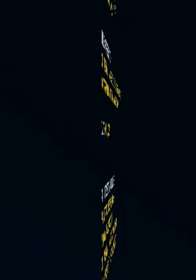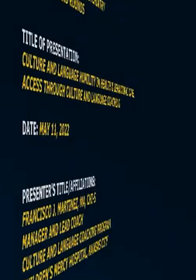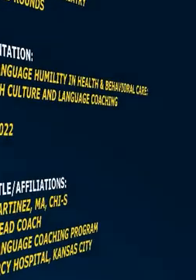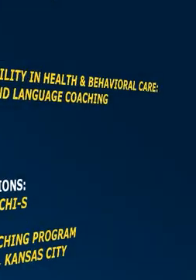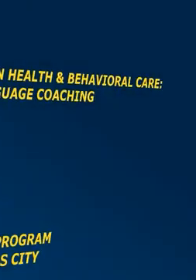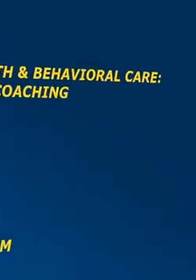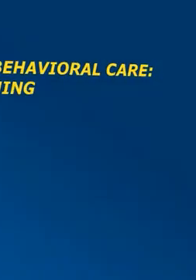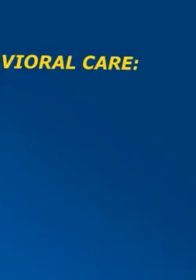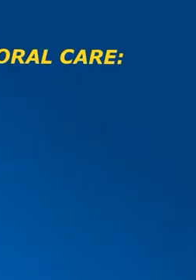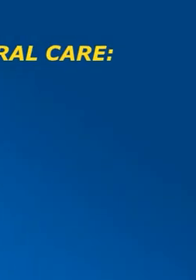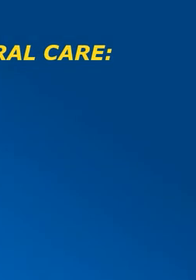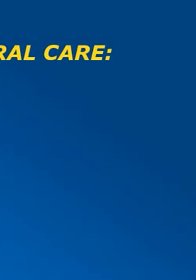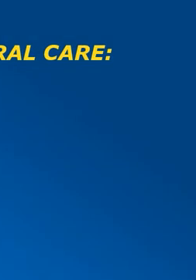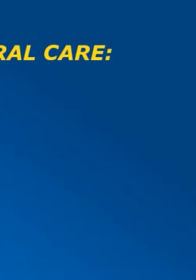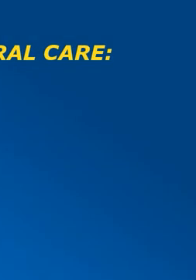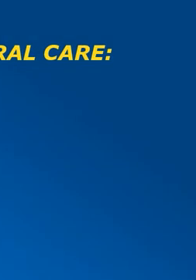Thank